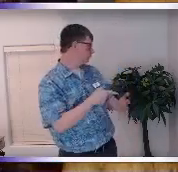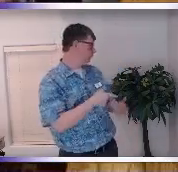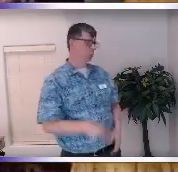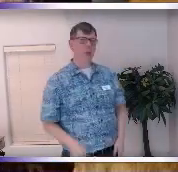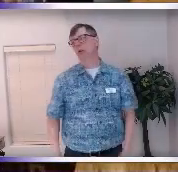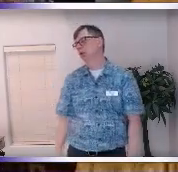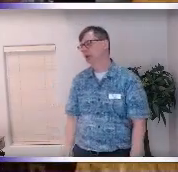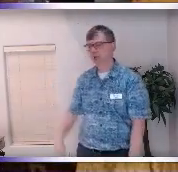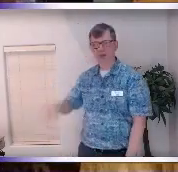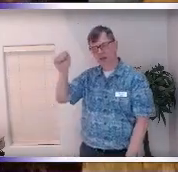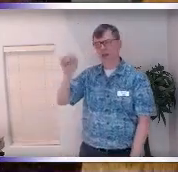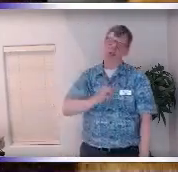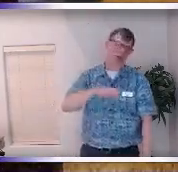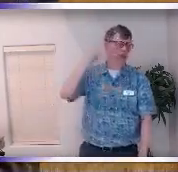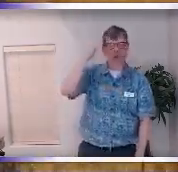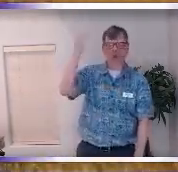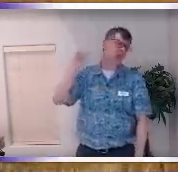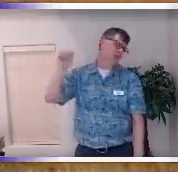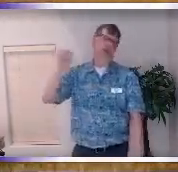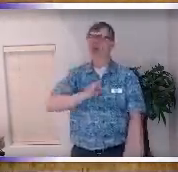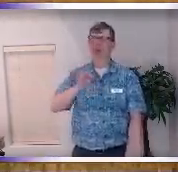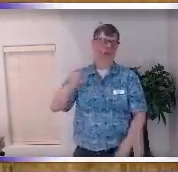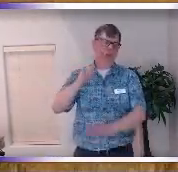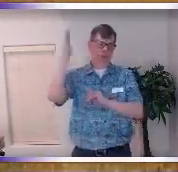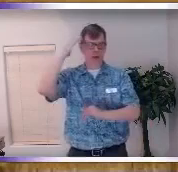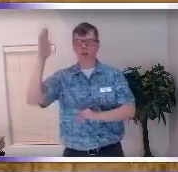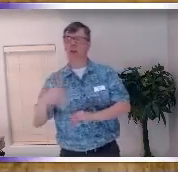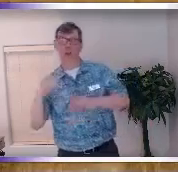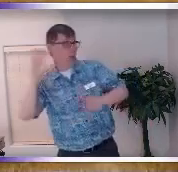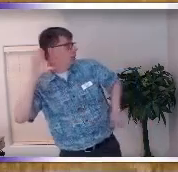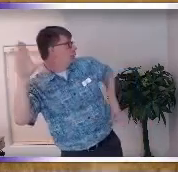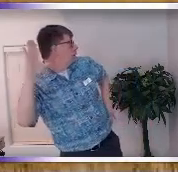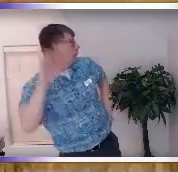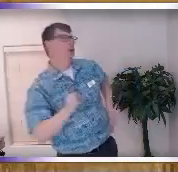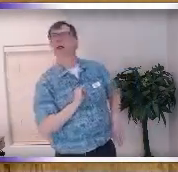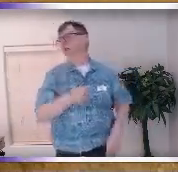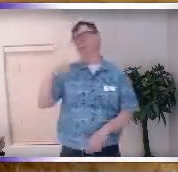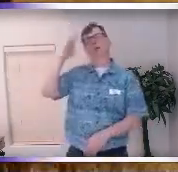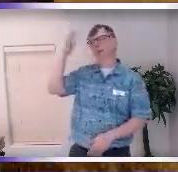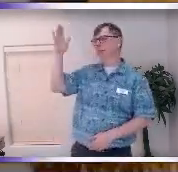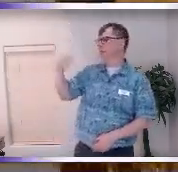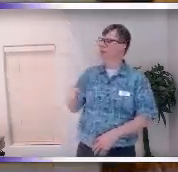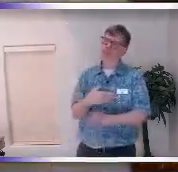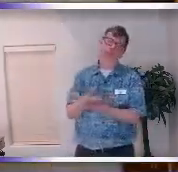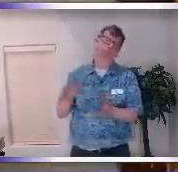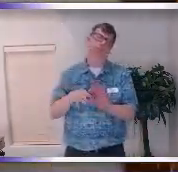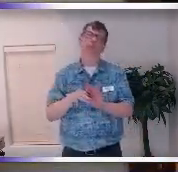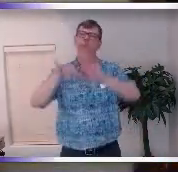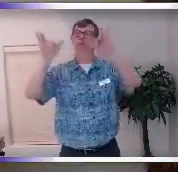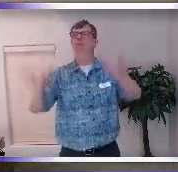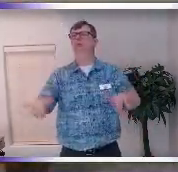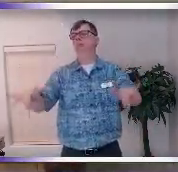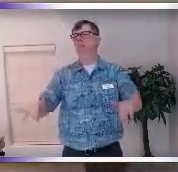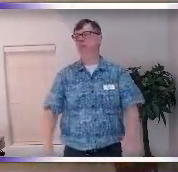yeah I know I know I know and I go no but really like listen no I know and the sometimes people want to stay in the